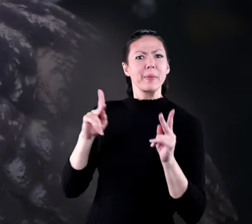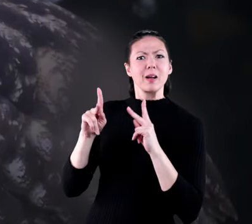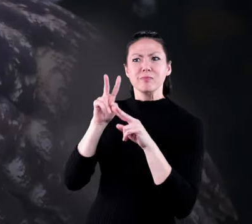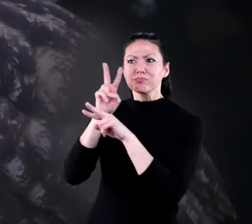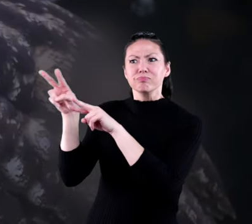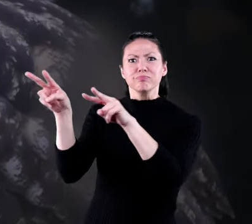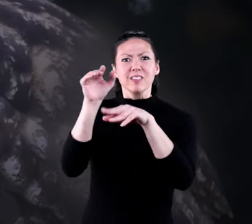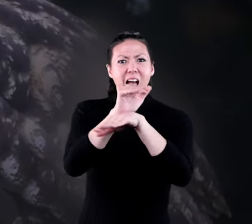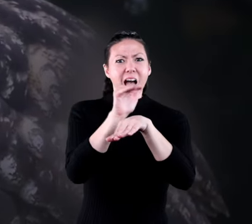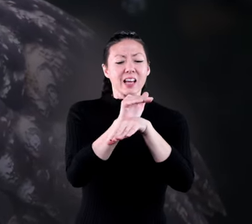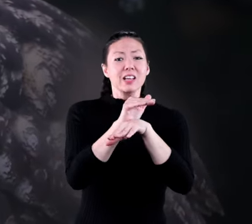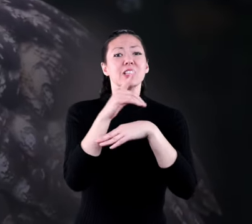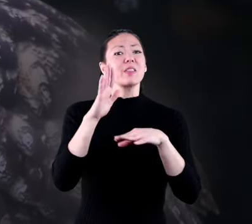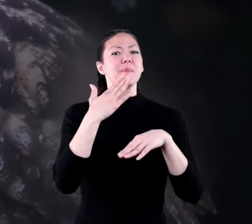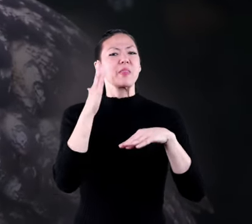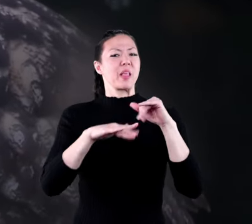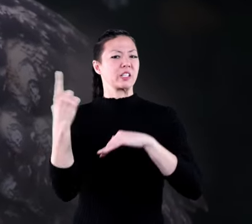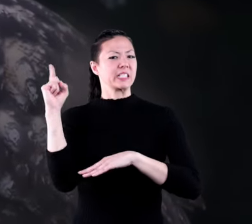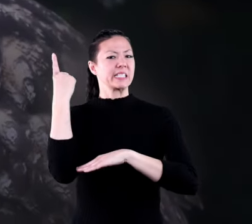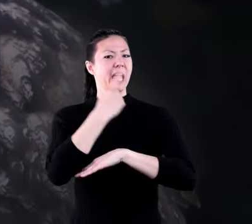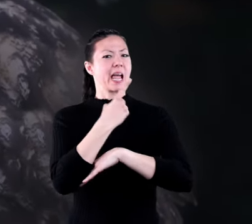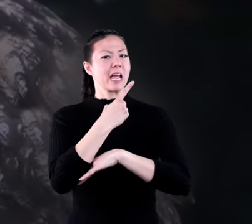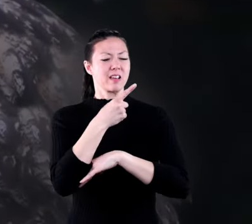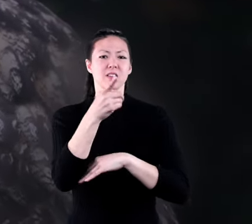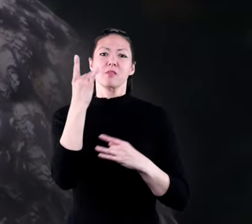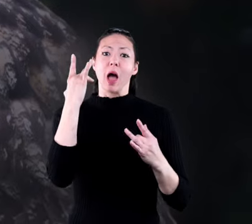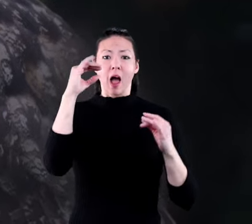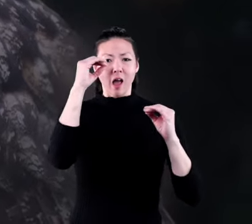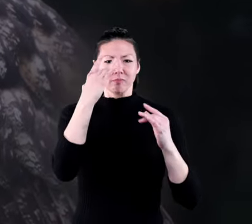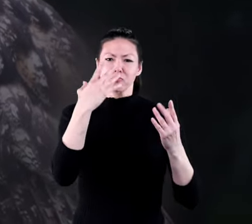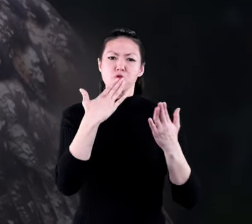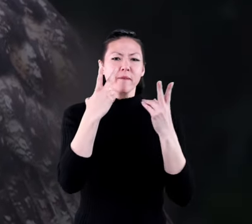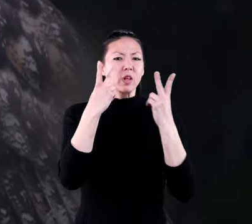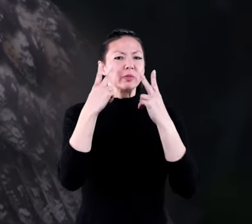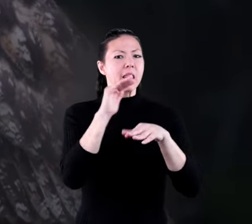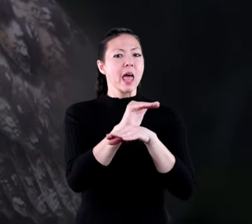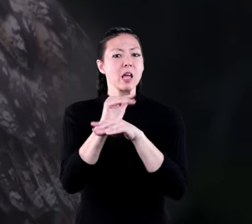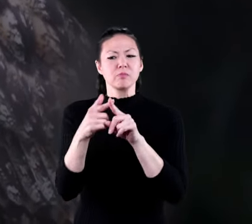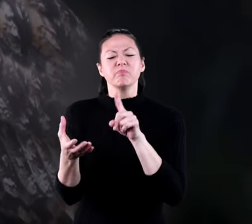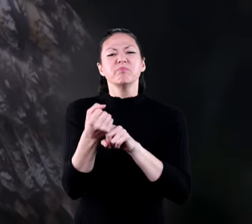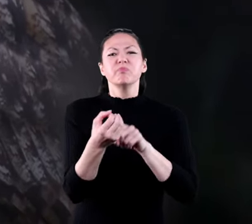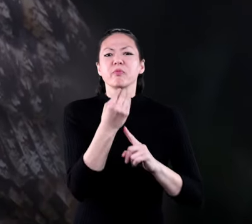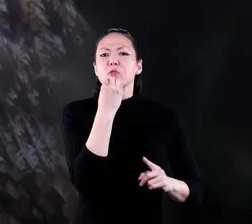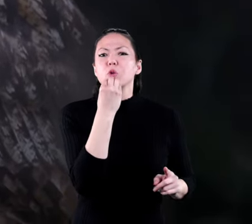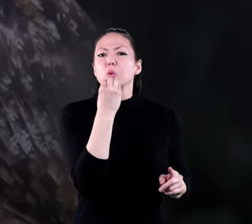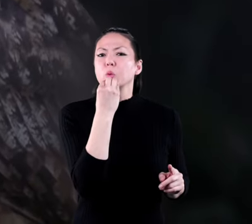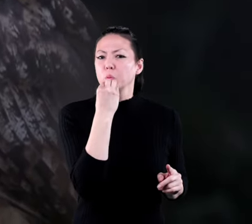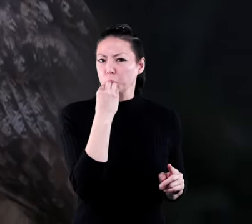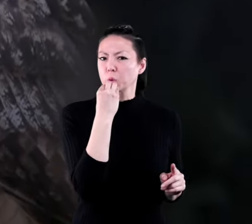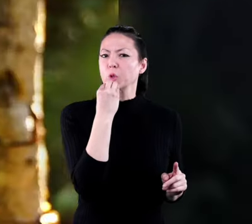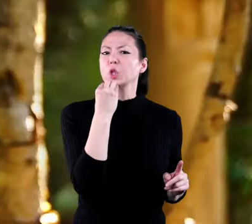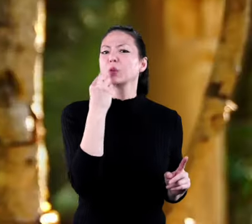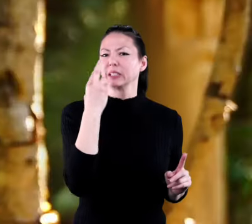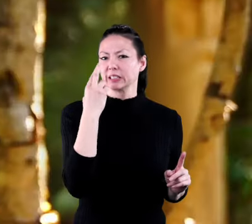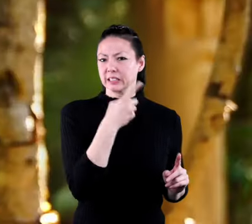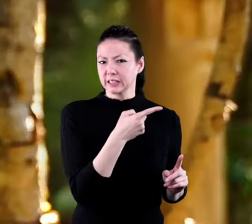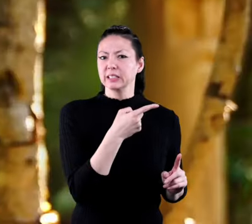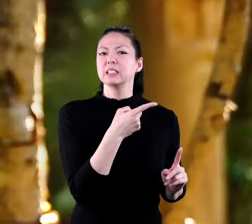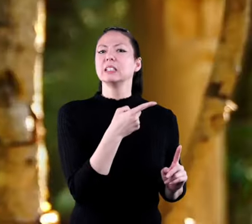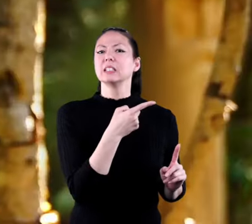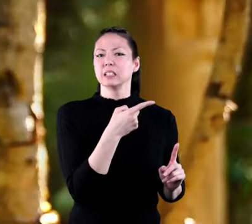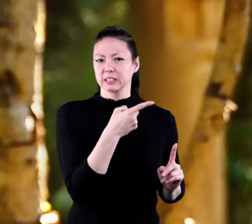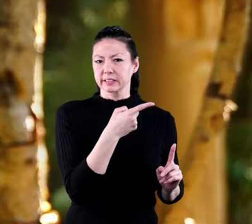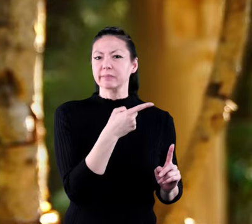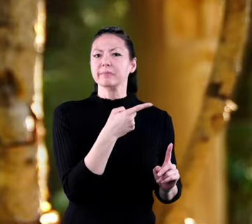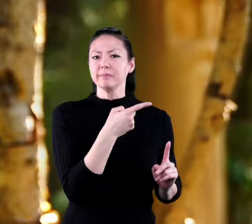the dark than they do during the day their sense of night vision helps them locate and catch prey they can even see